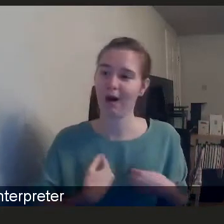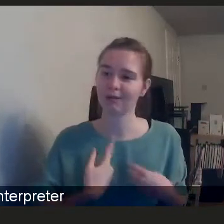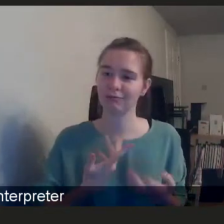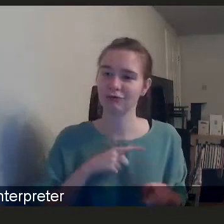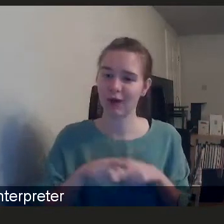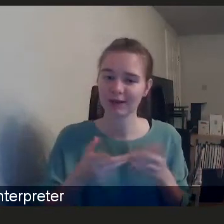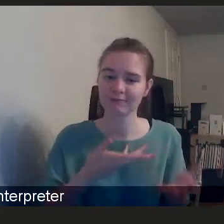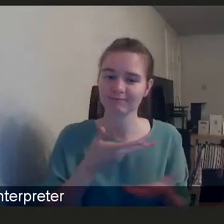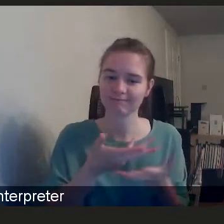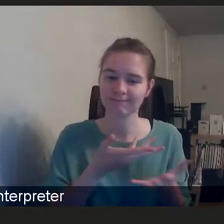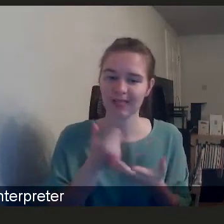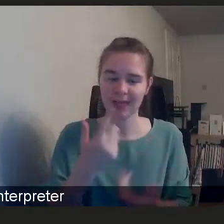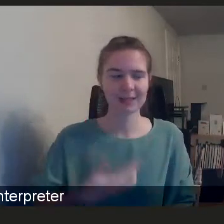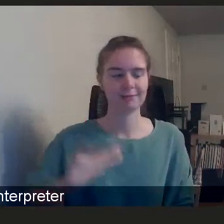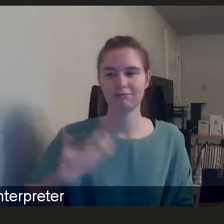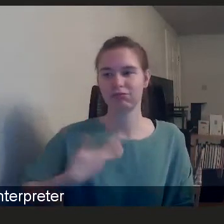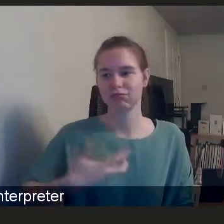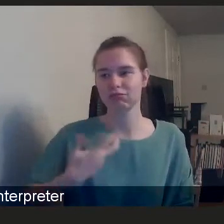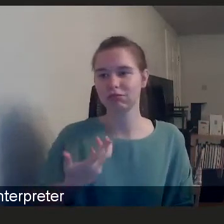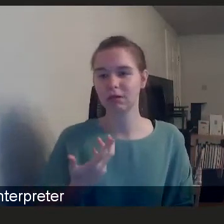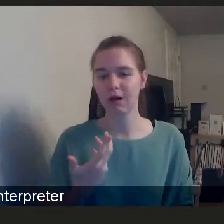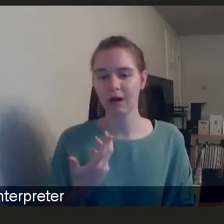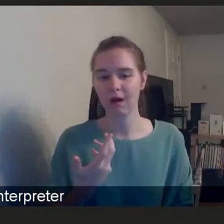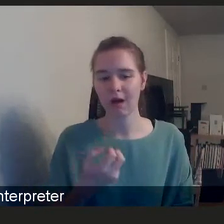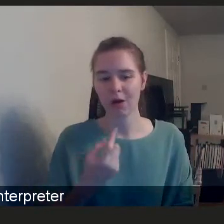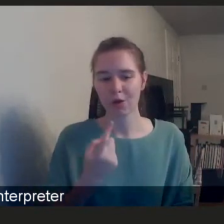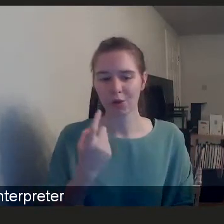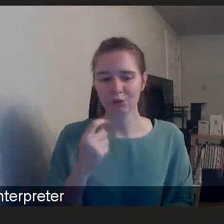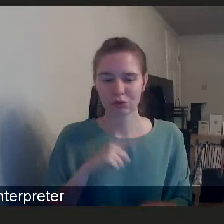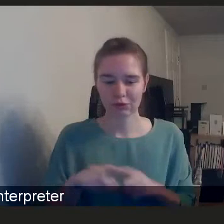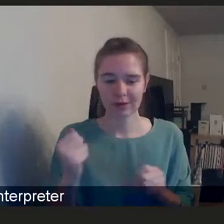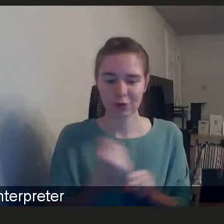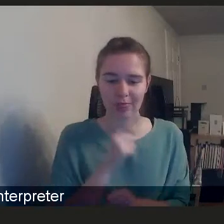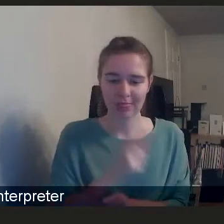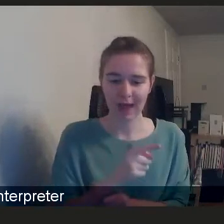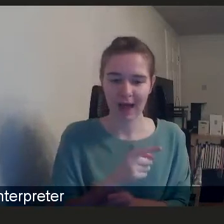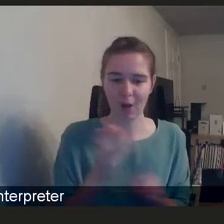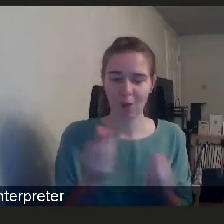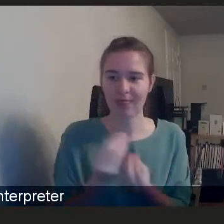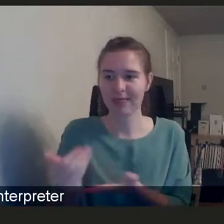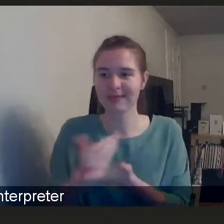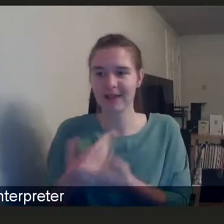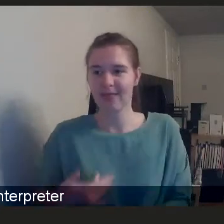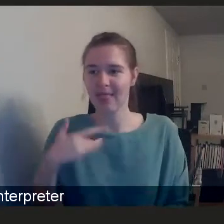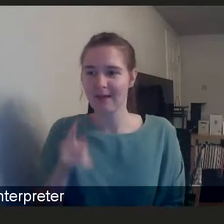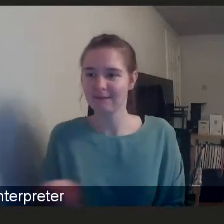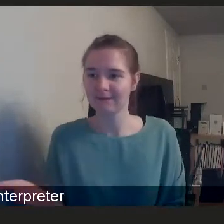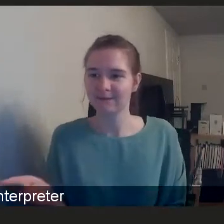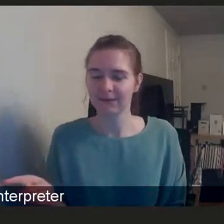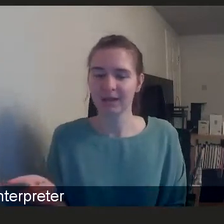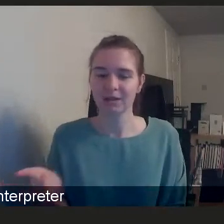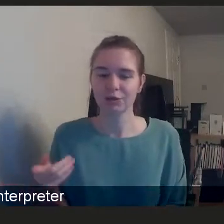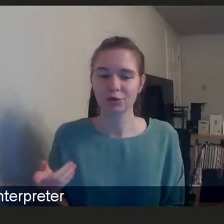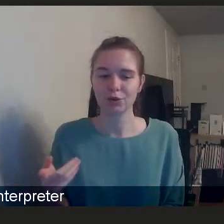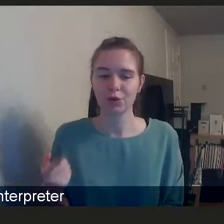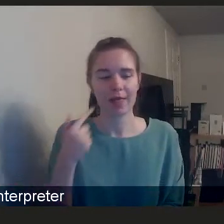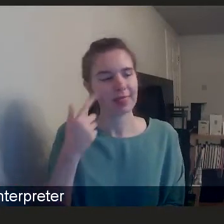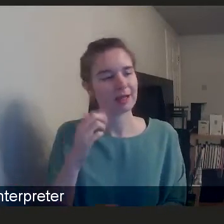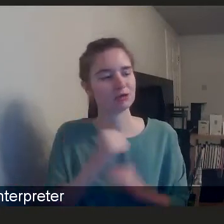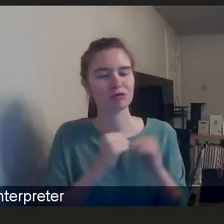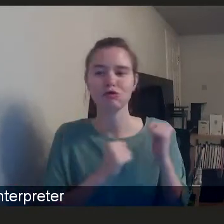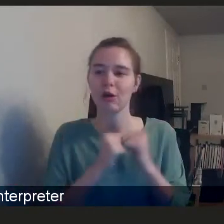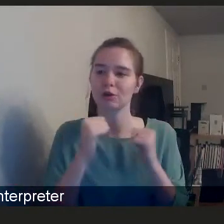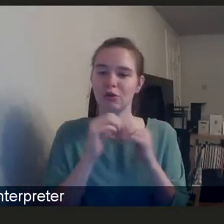and that that can be frustrating because we're doing that on top of actually trying to save lives. So I do think a structural level,